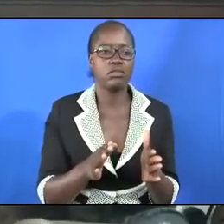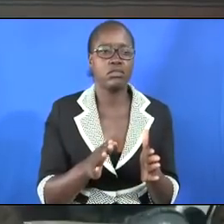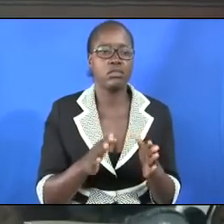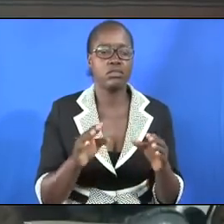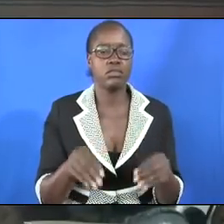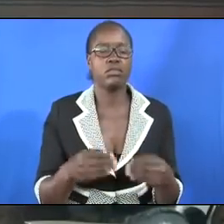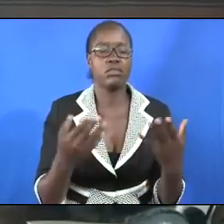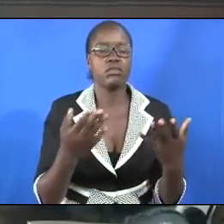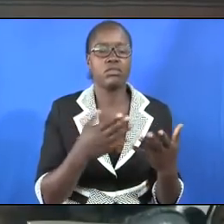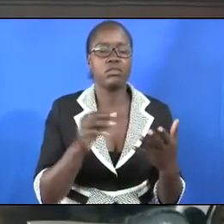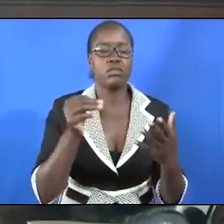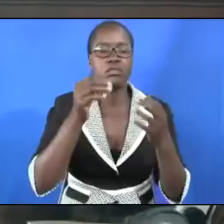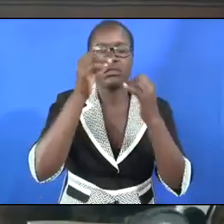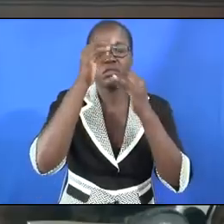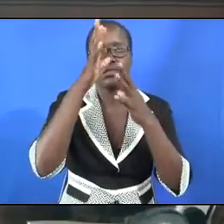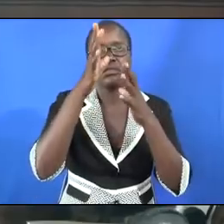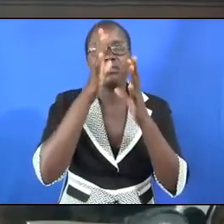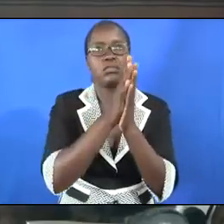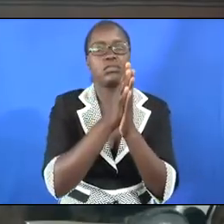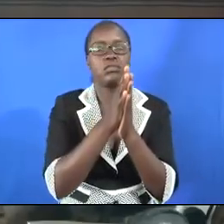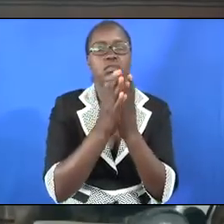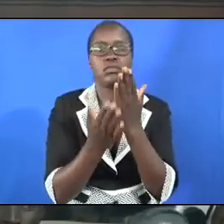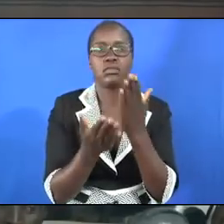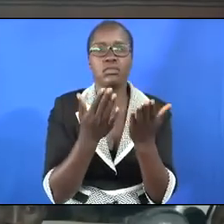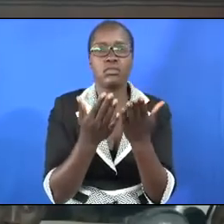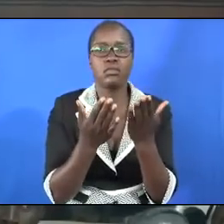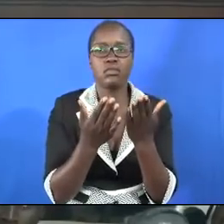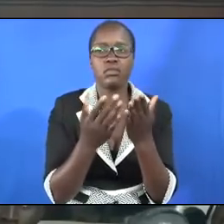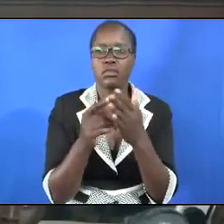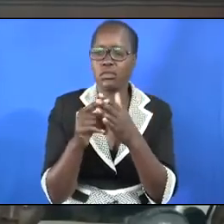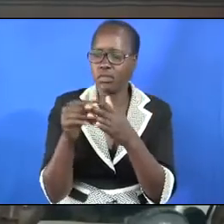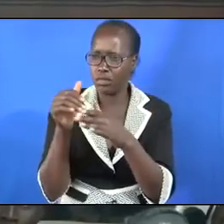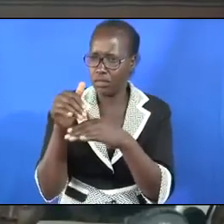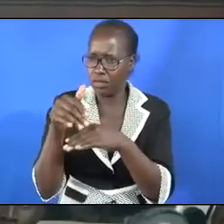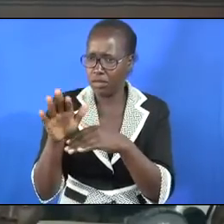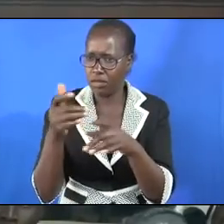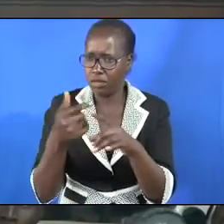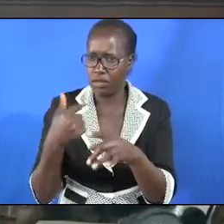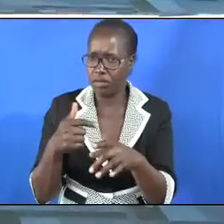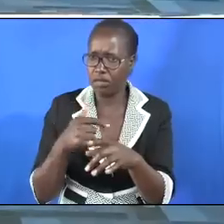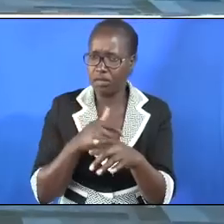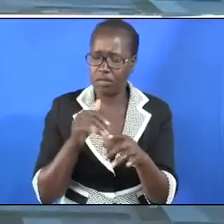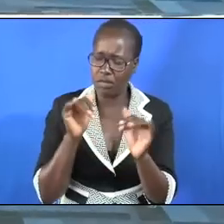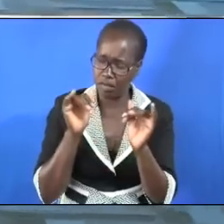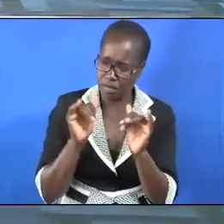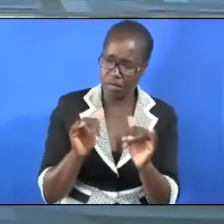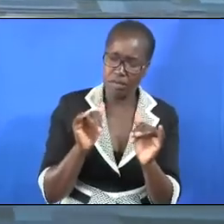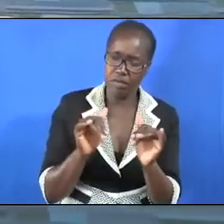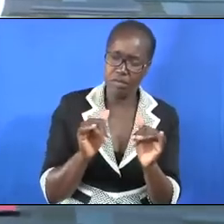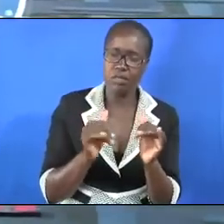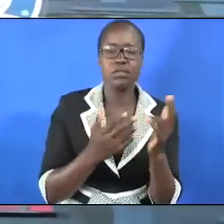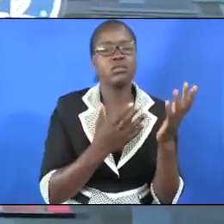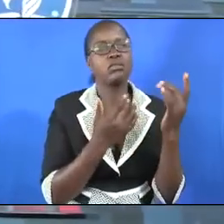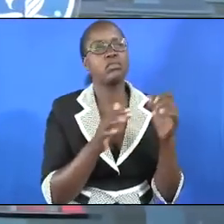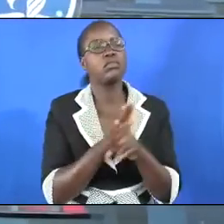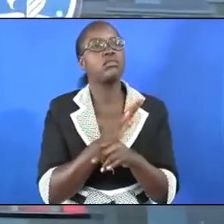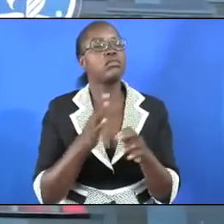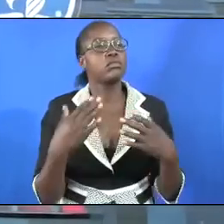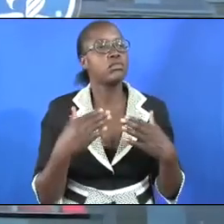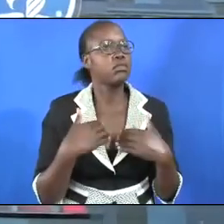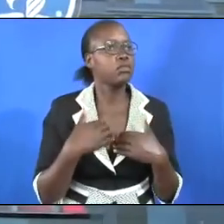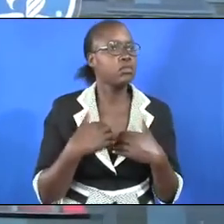introduced them to God even though they may be taken away from us they will be number one a hopeful people